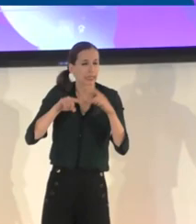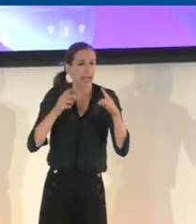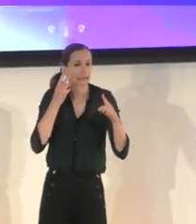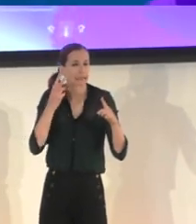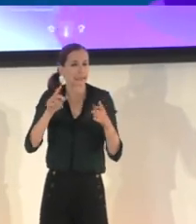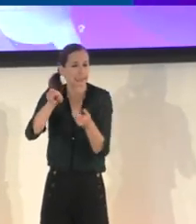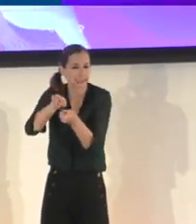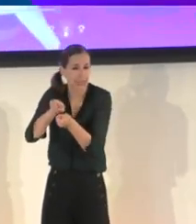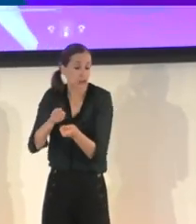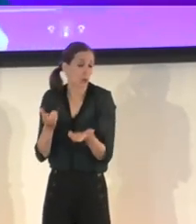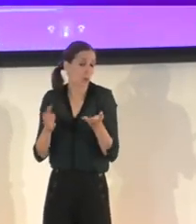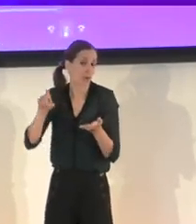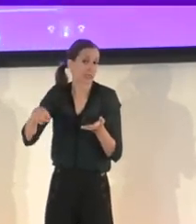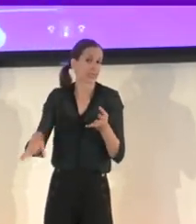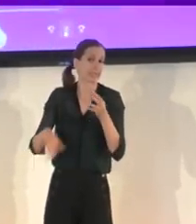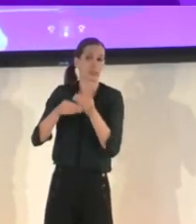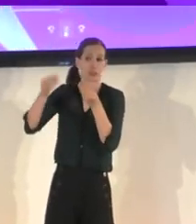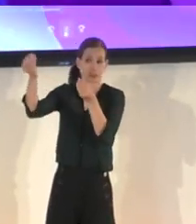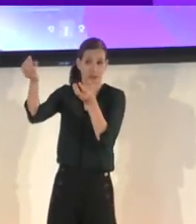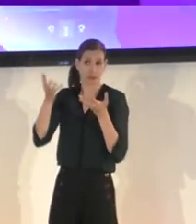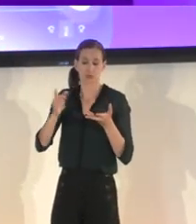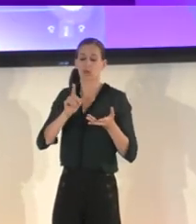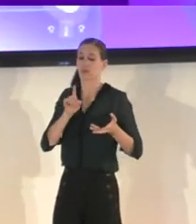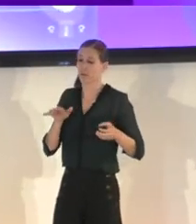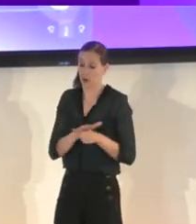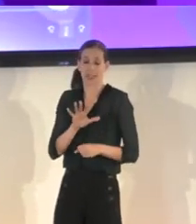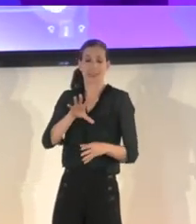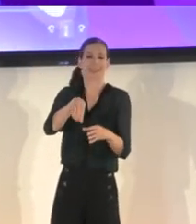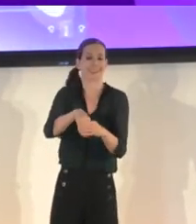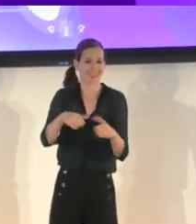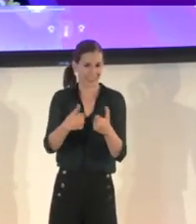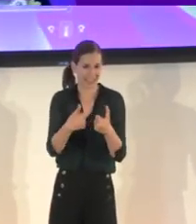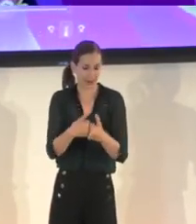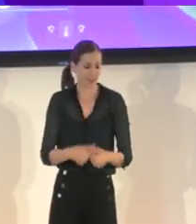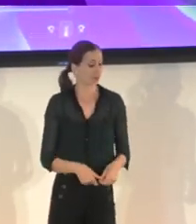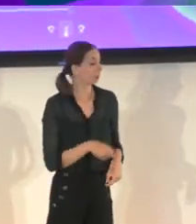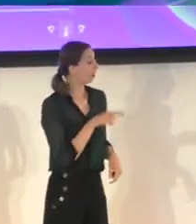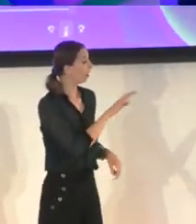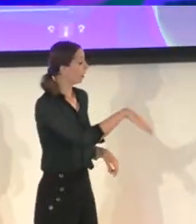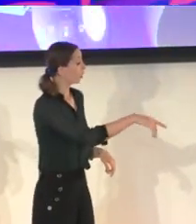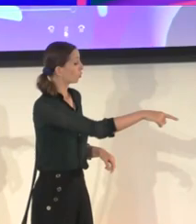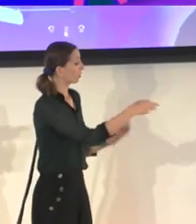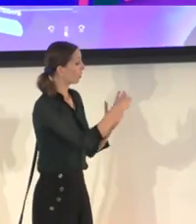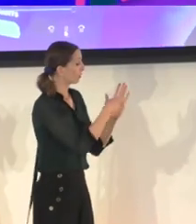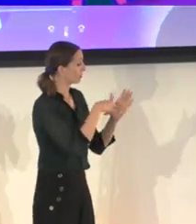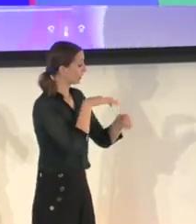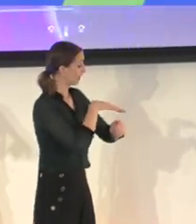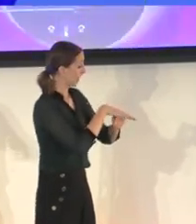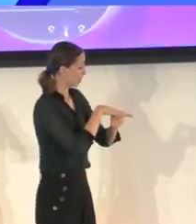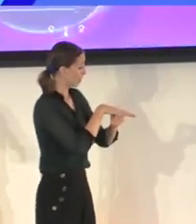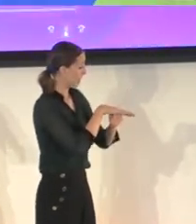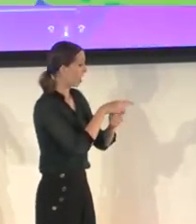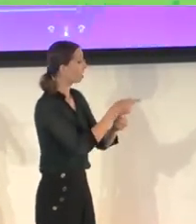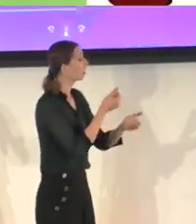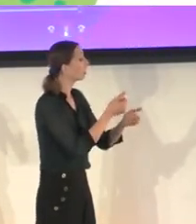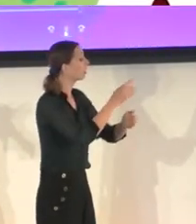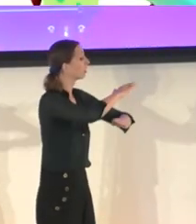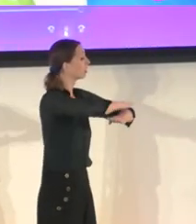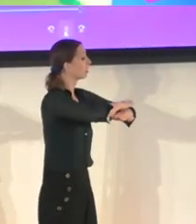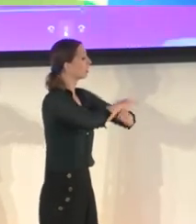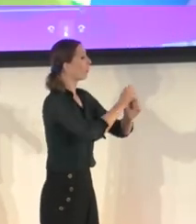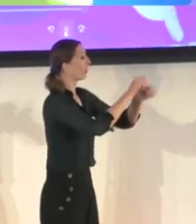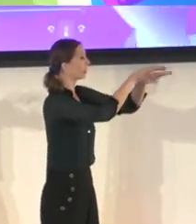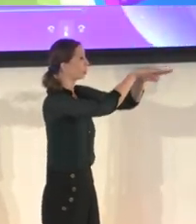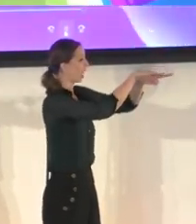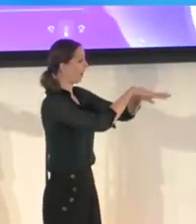area for Cosmonious Hot. Near you, there is a desk displaying a shelf with five student IDs and a glowing platform to the right of the shelf. An intercom is mounted above a